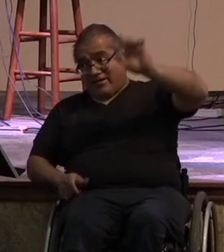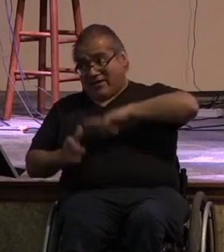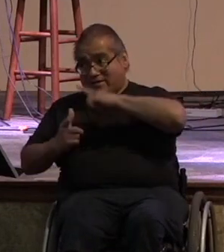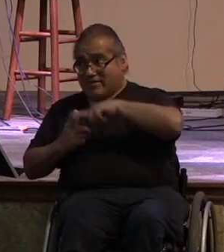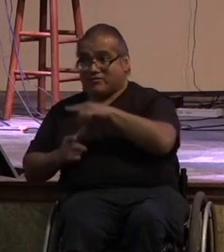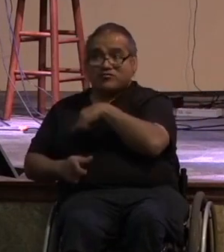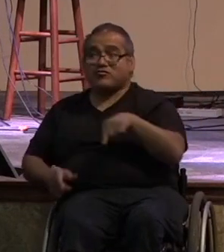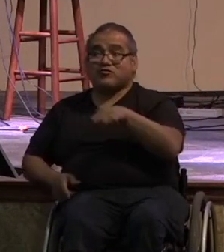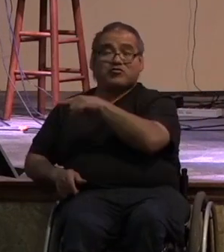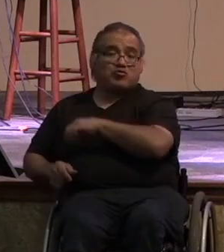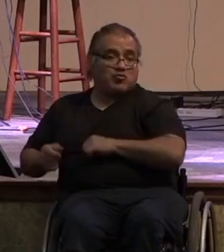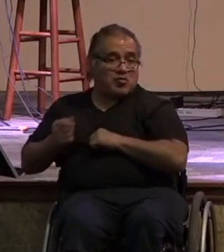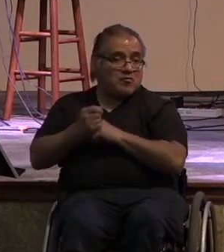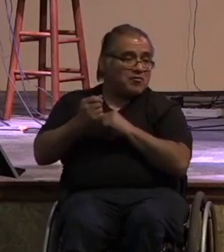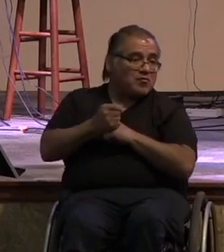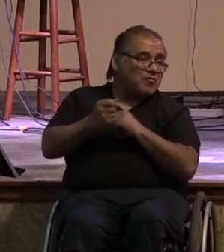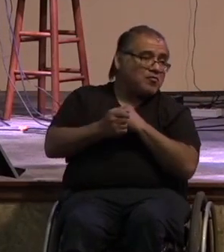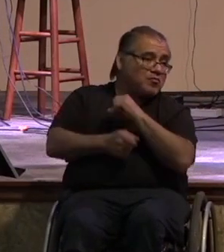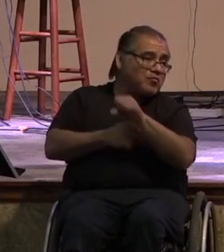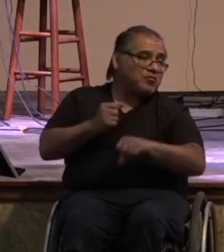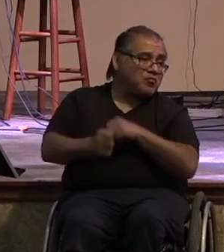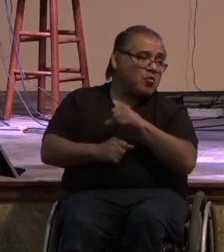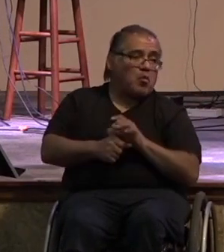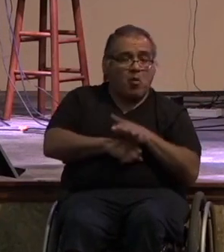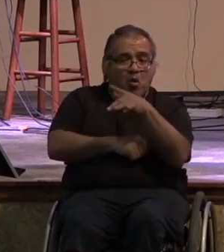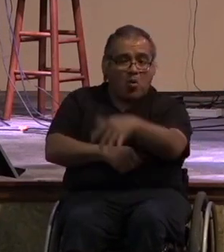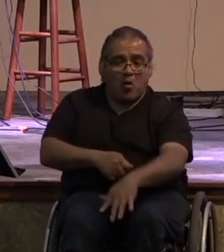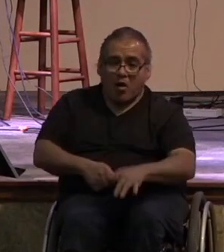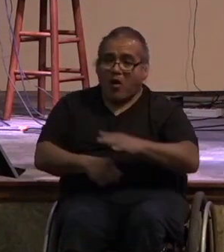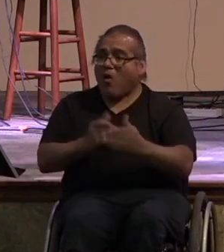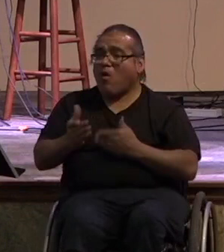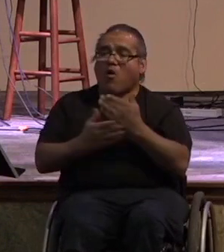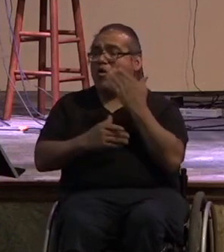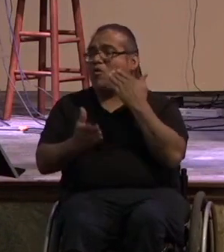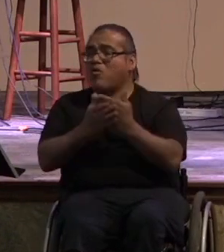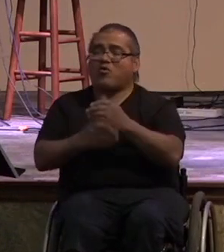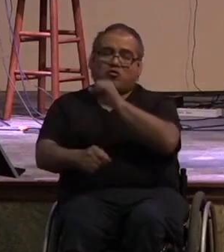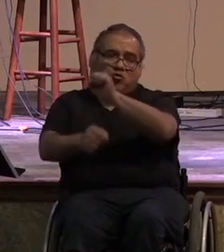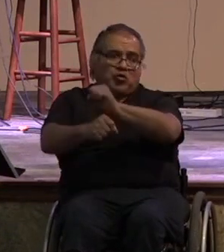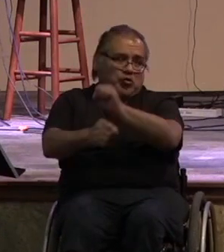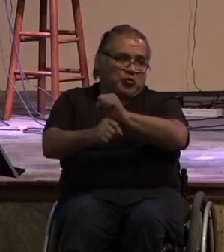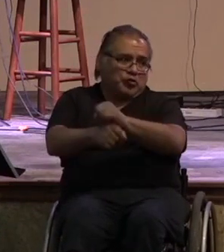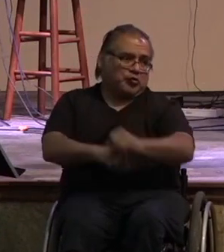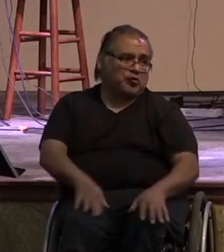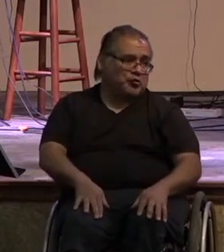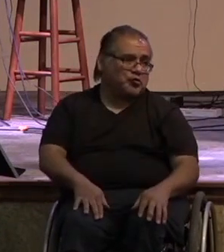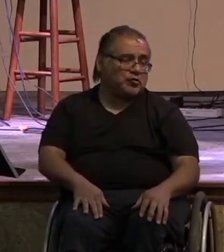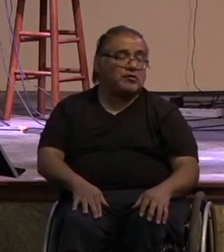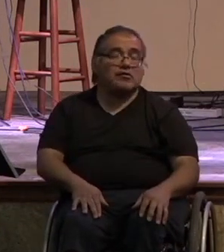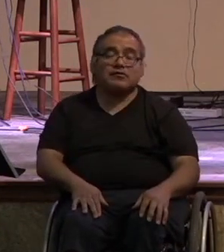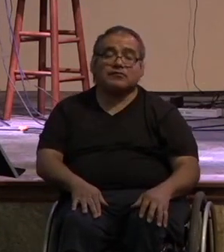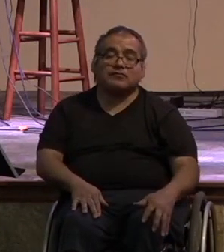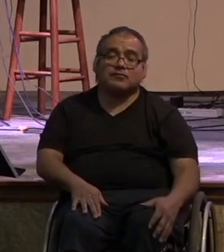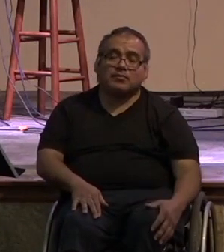at all times you may abound in every good work so this is kind of similar to some of the things we've already said